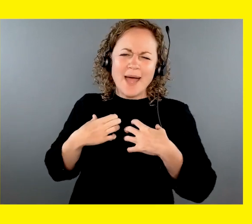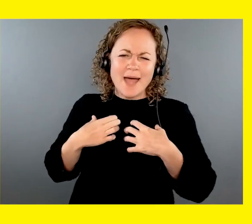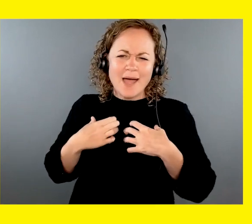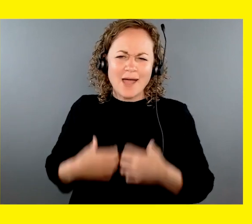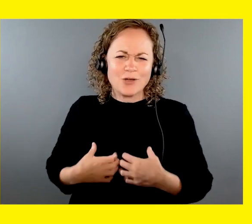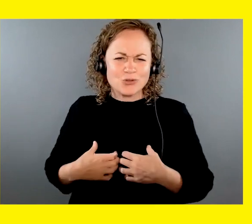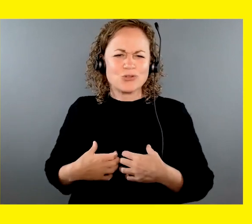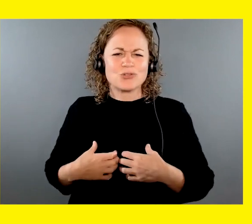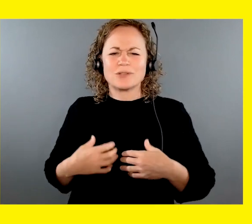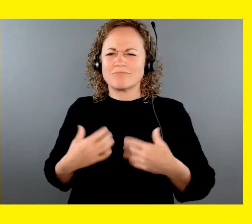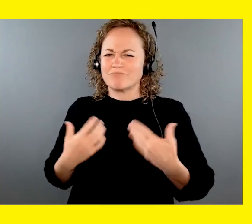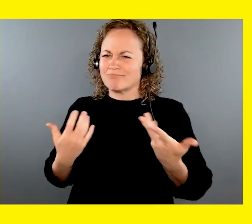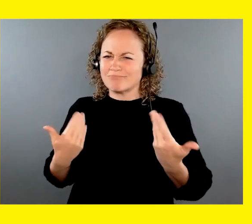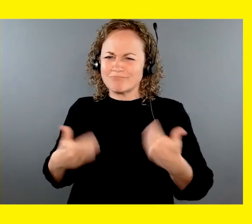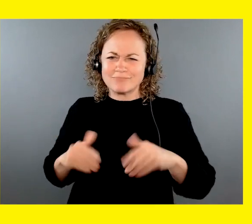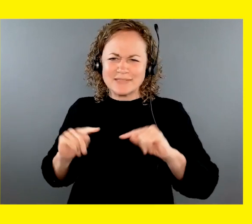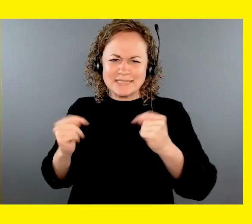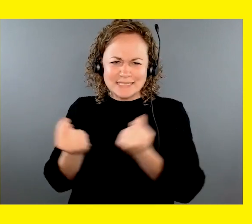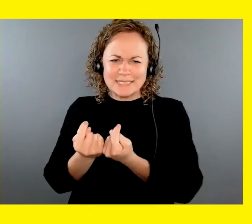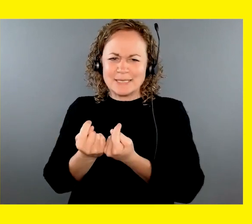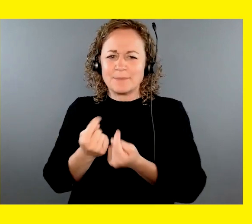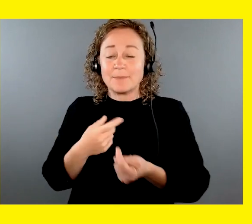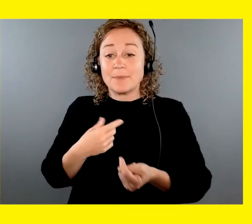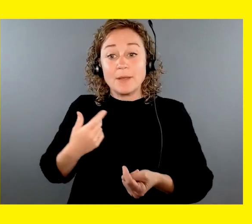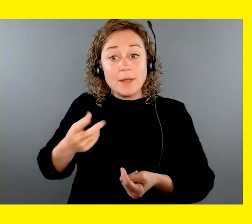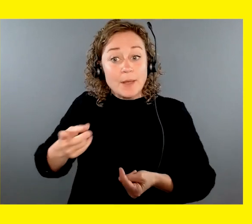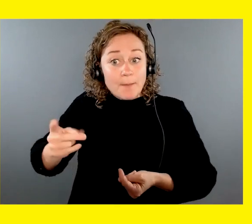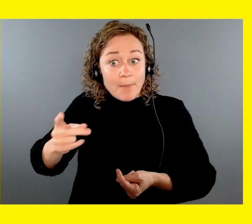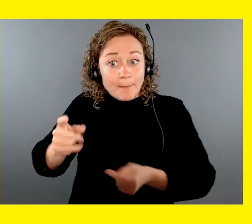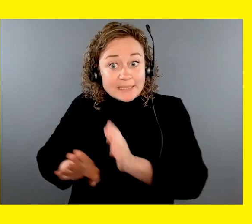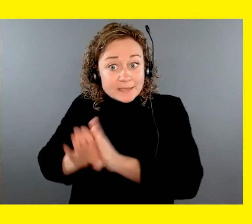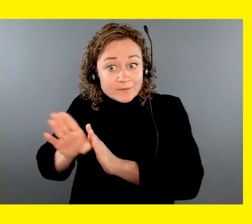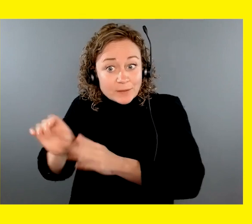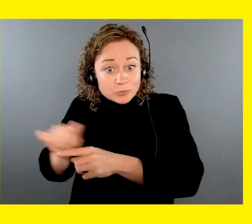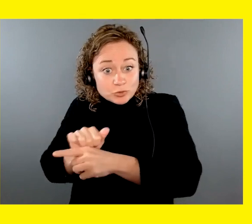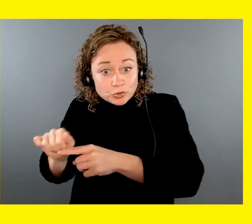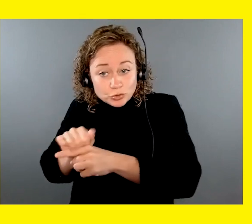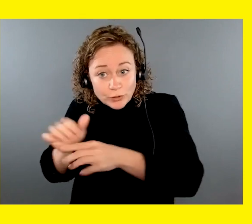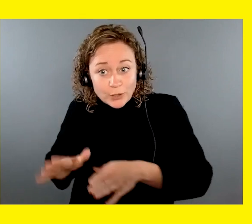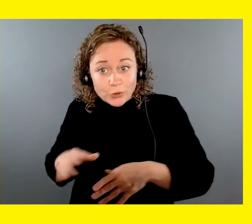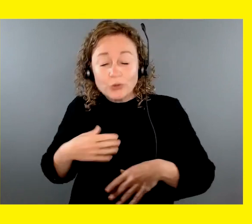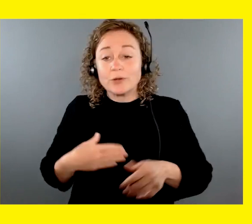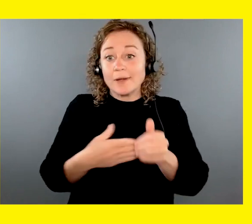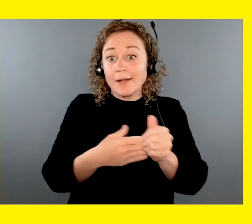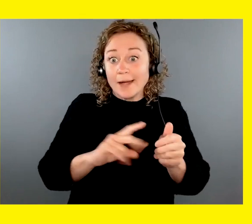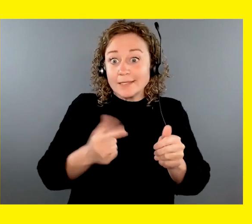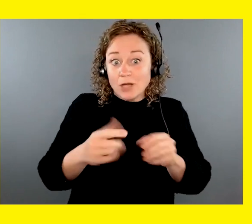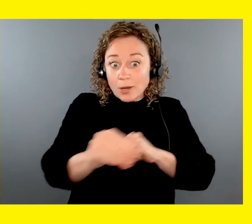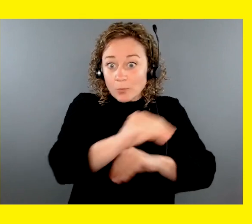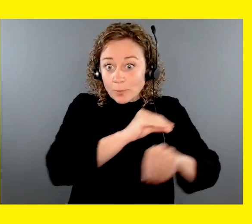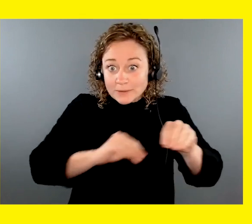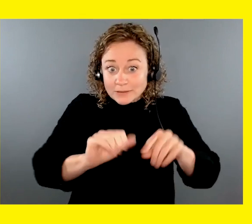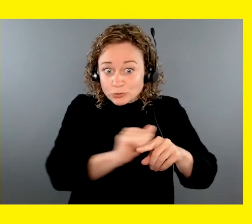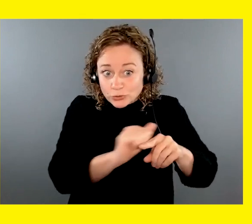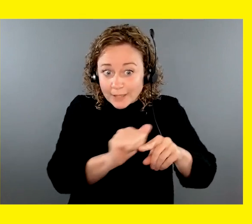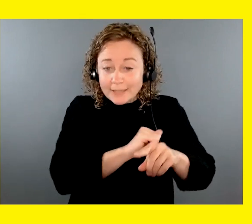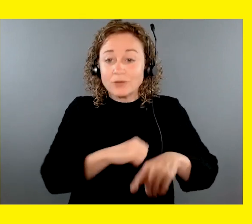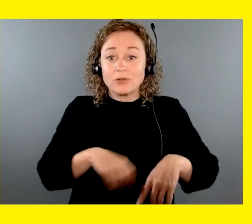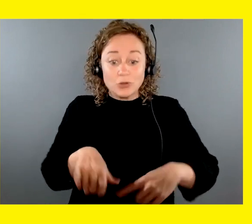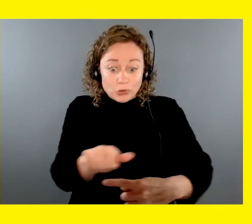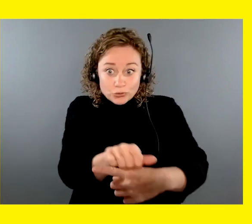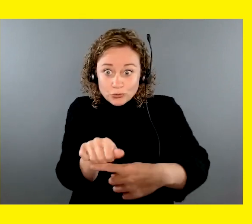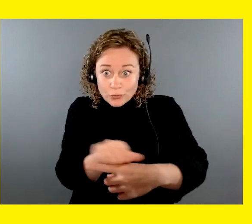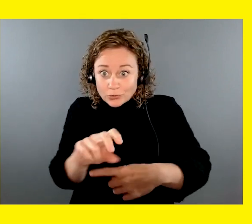Guide Dogs team, including puppy development trainers, guide dog mobility instructors, guide dog trainers, and